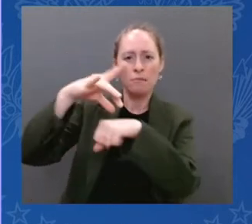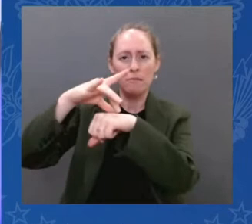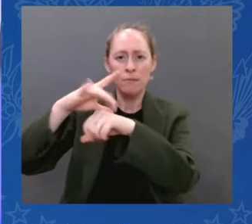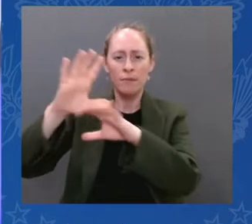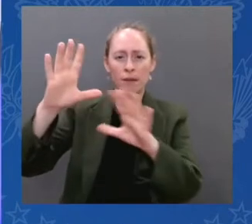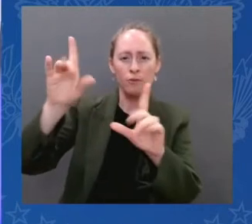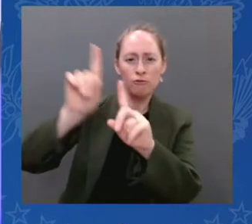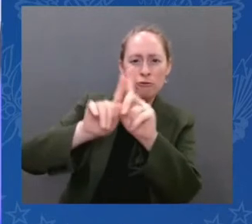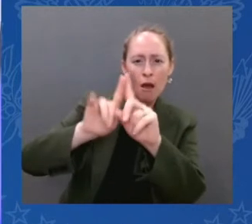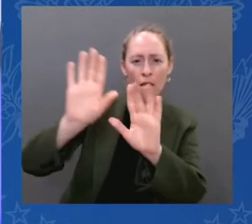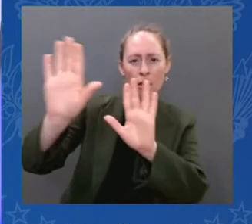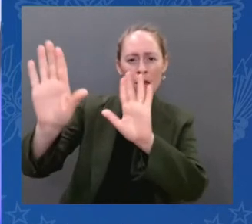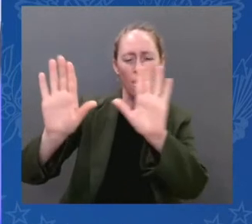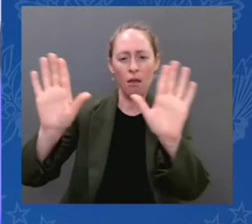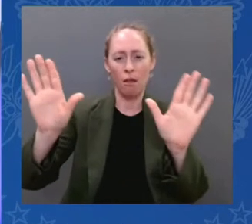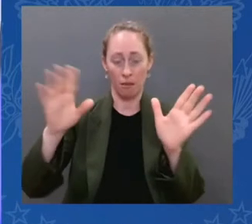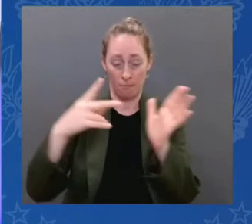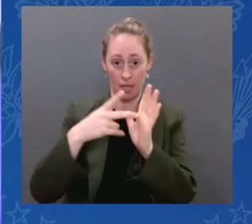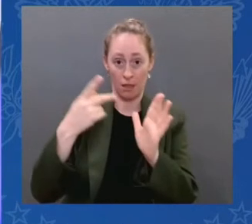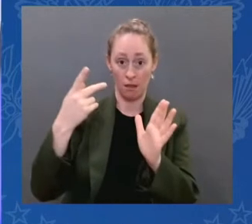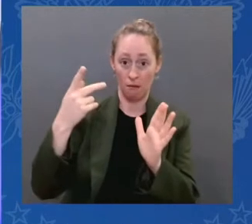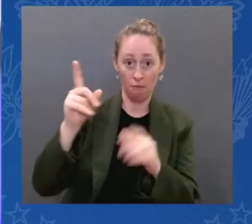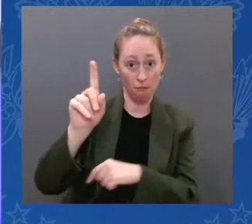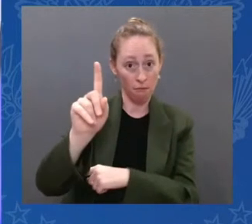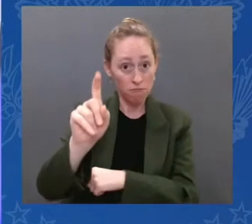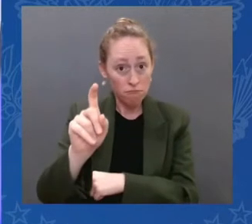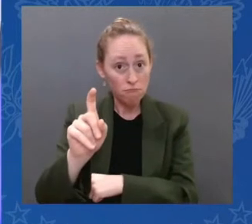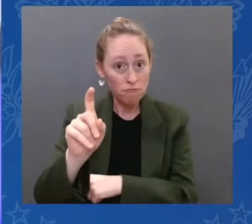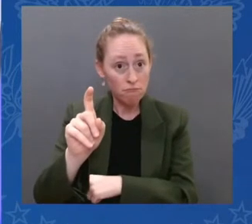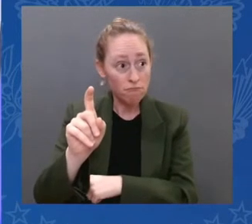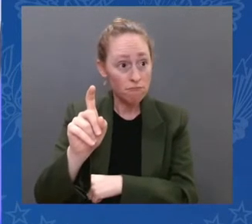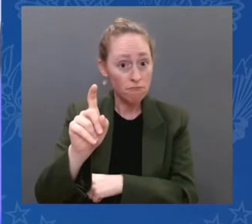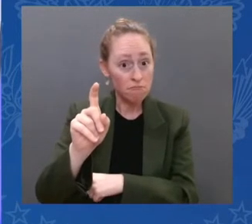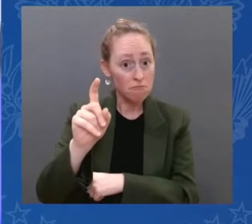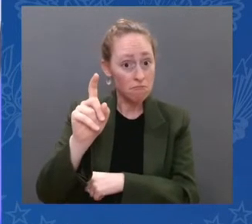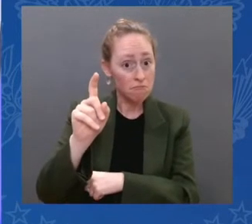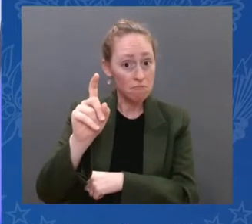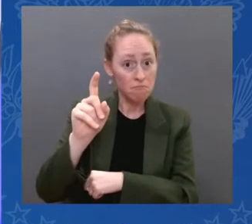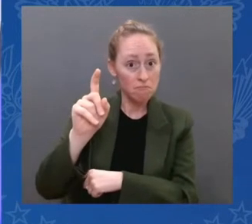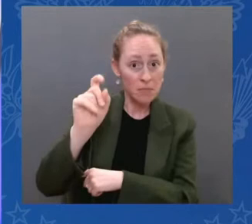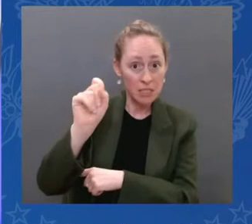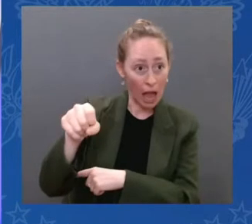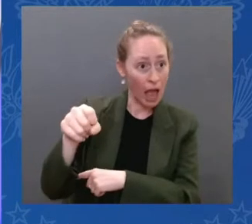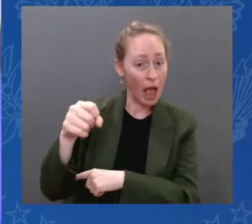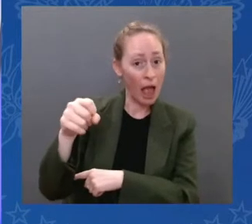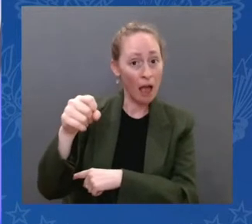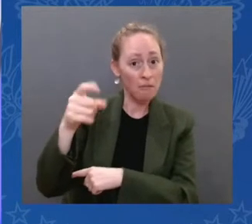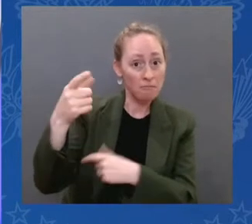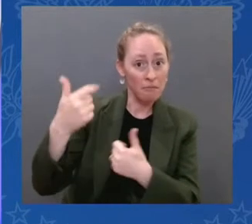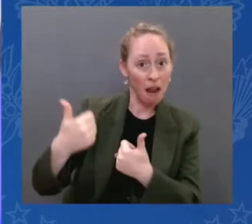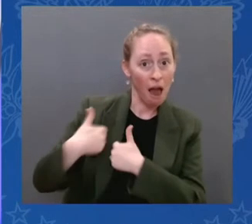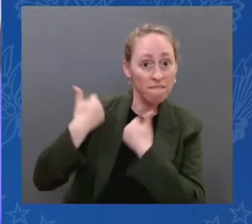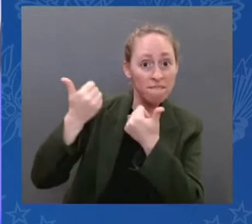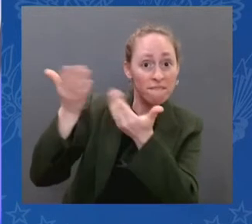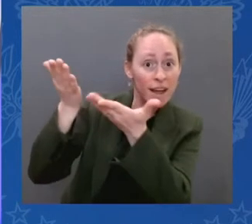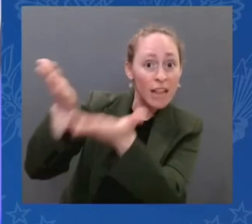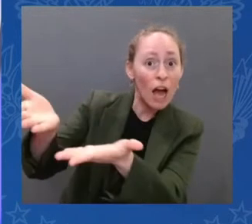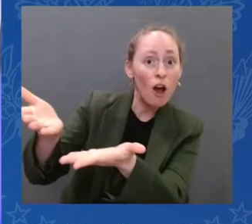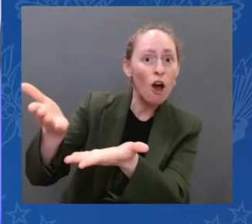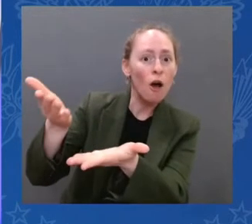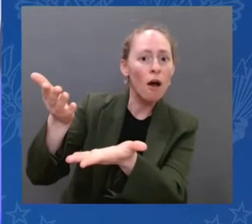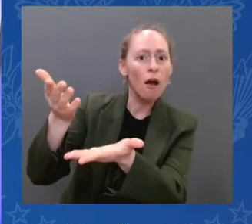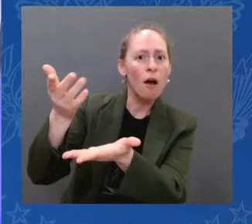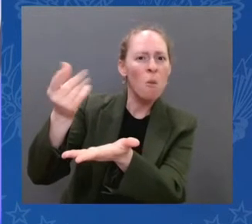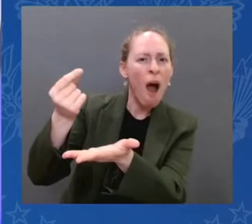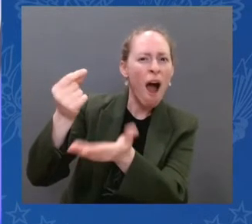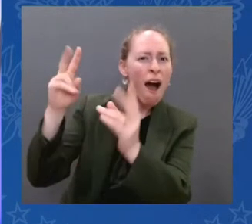And when you look at something as big as this is, we are going to be able to answer questions that we don't